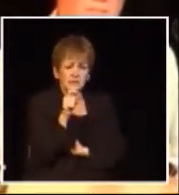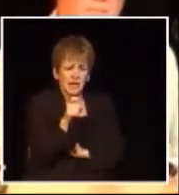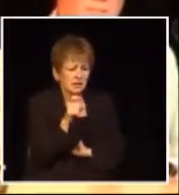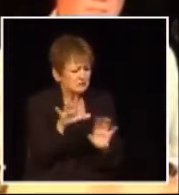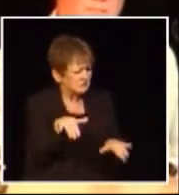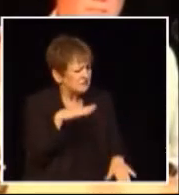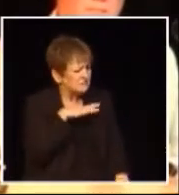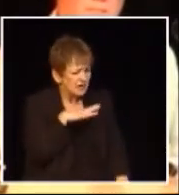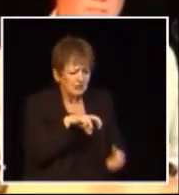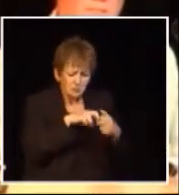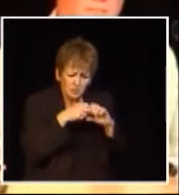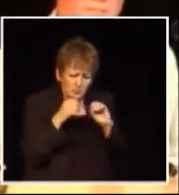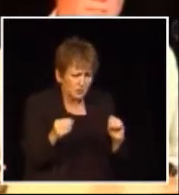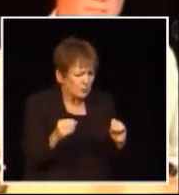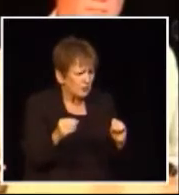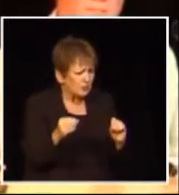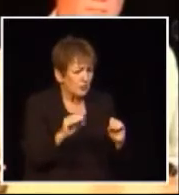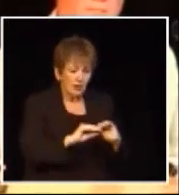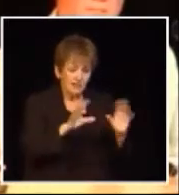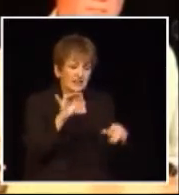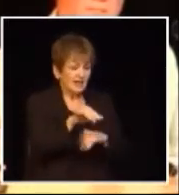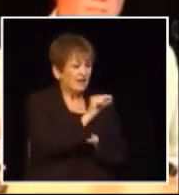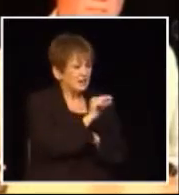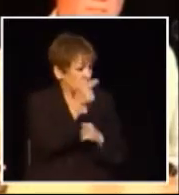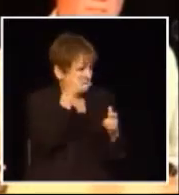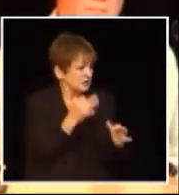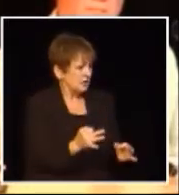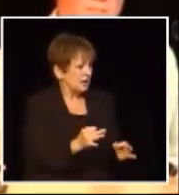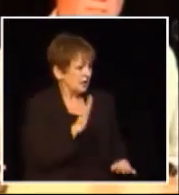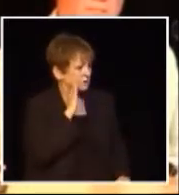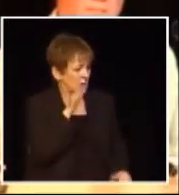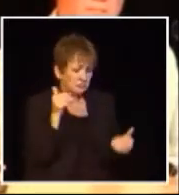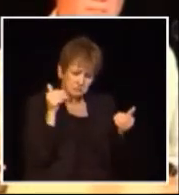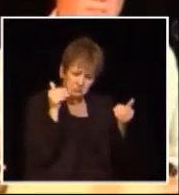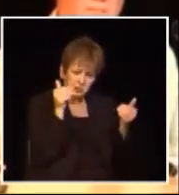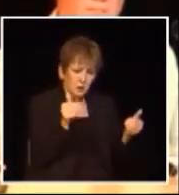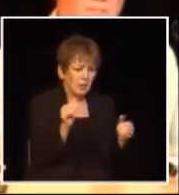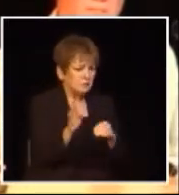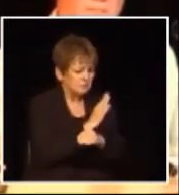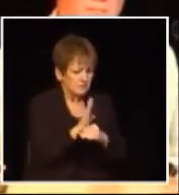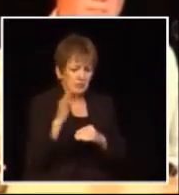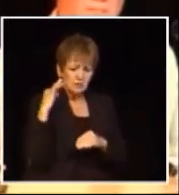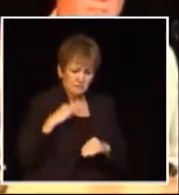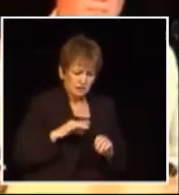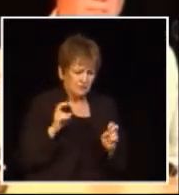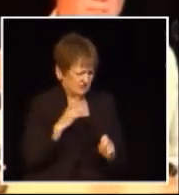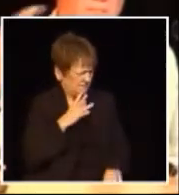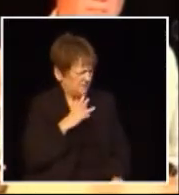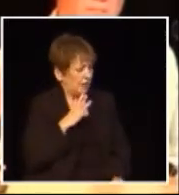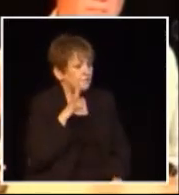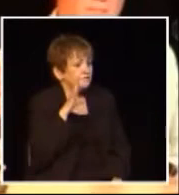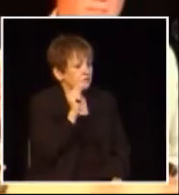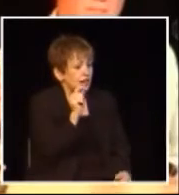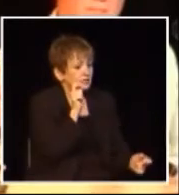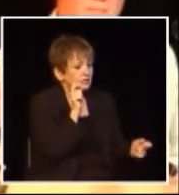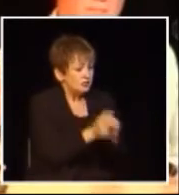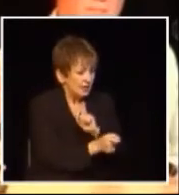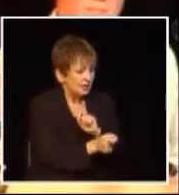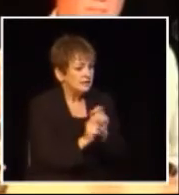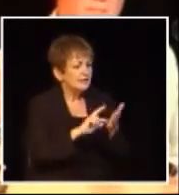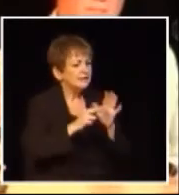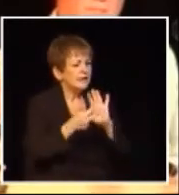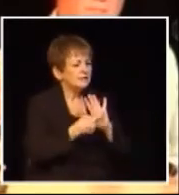getting a benefit from a tax that's not a problem and obviously that's what the government set out to do but in this change